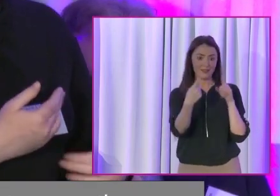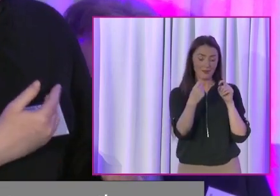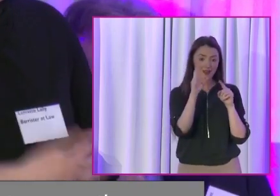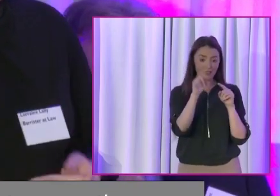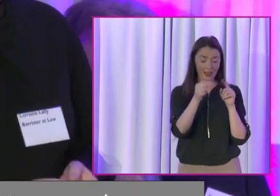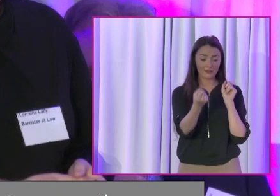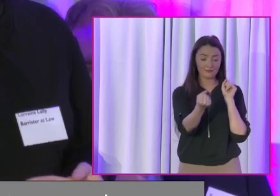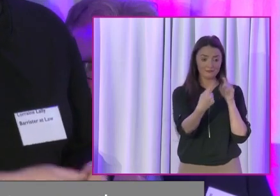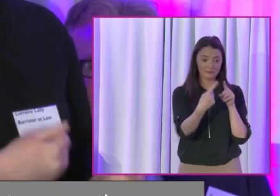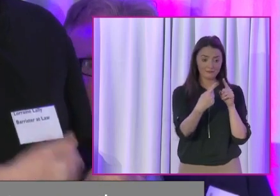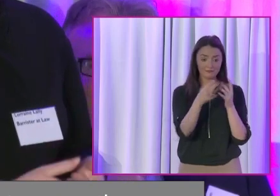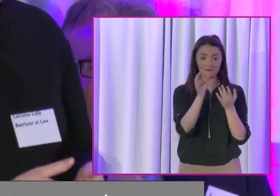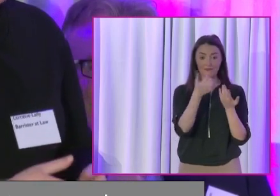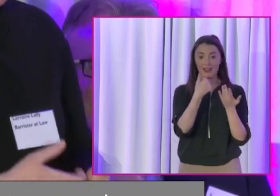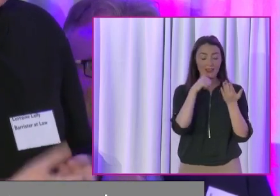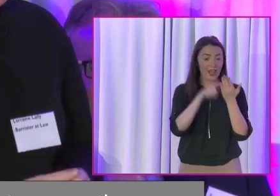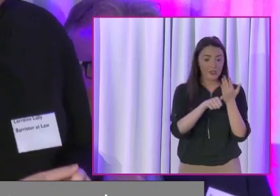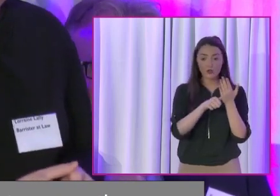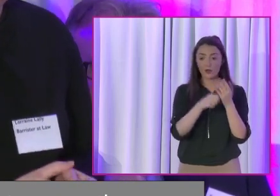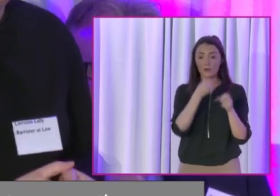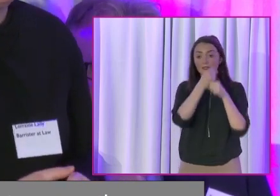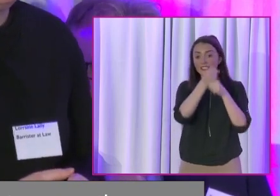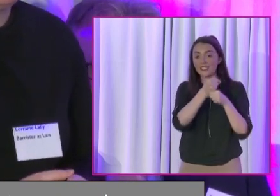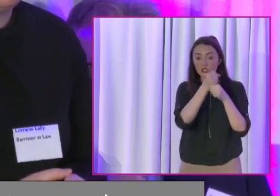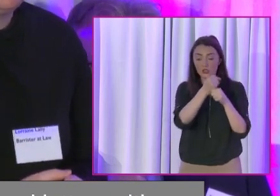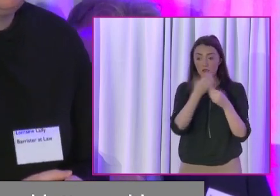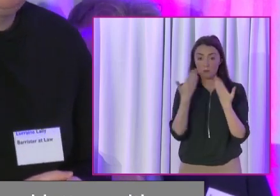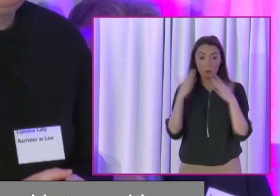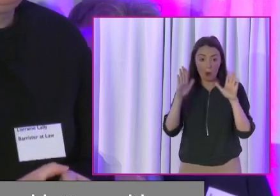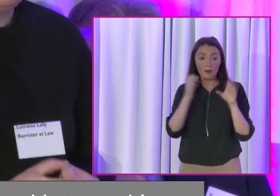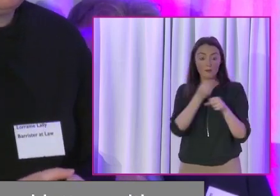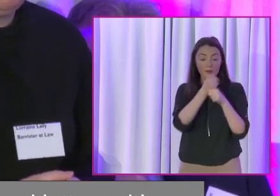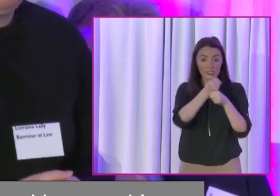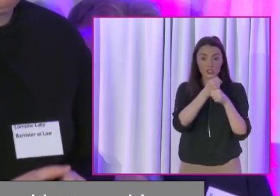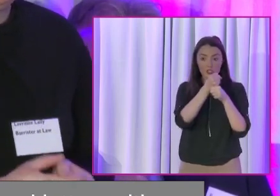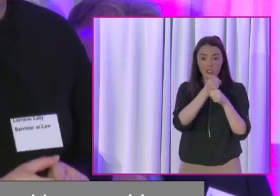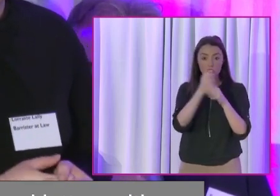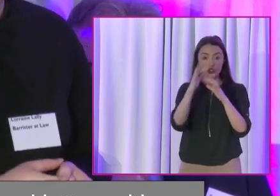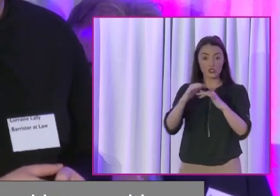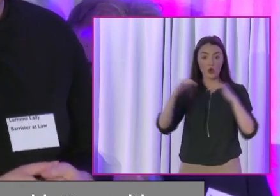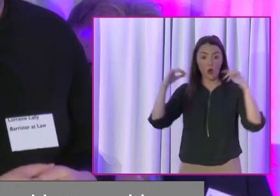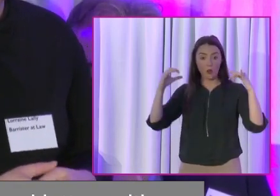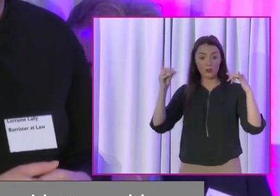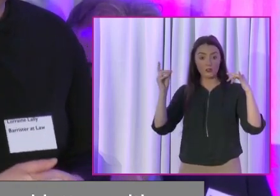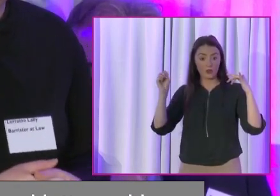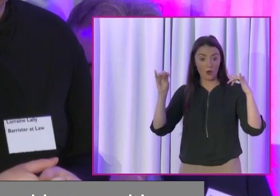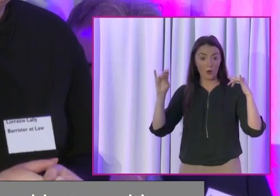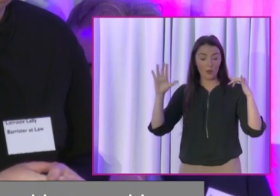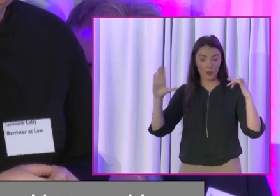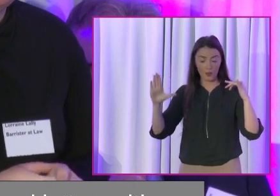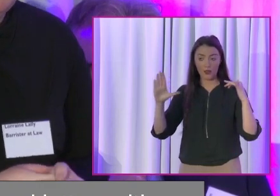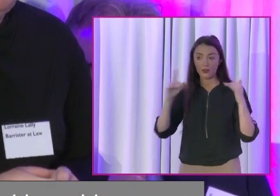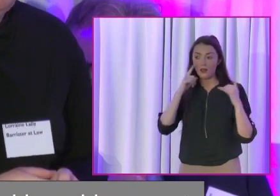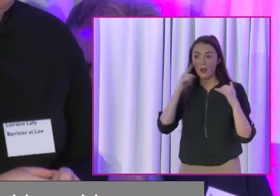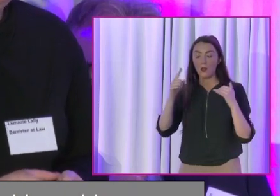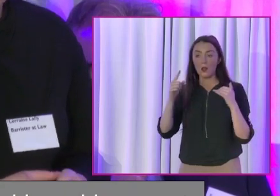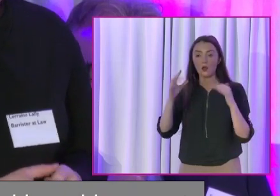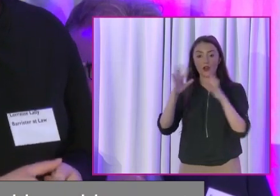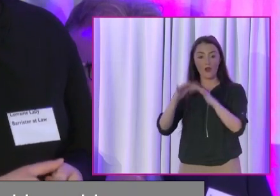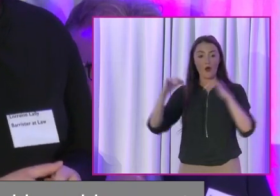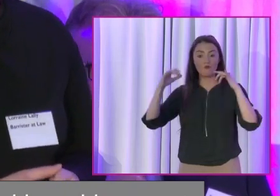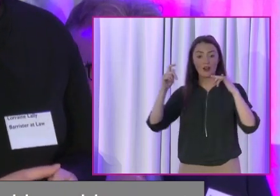letter-writing petitions. And you can do public petitions to the Dáil. And I would suggest that you look at Aroctis TV as well